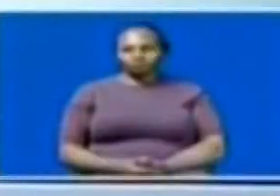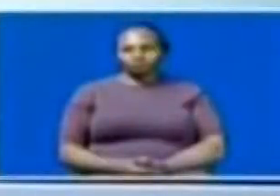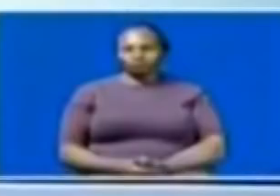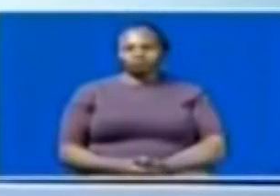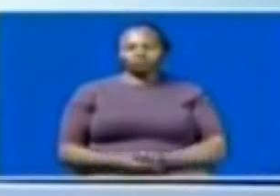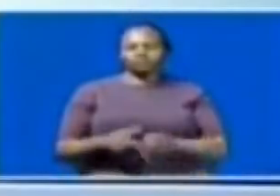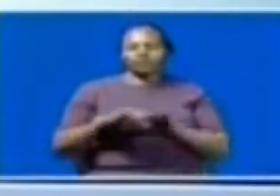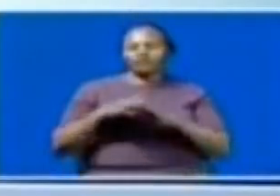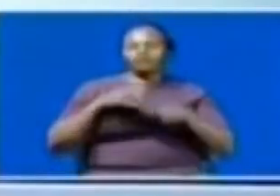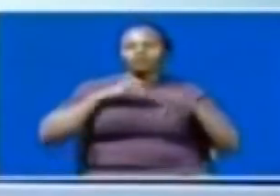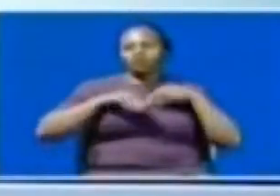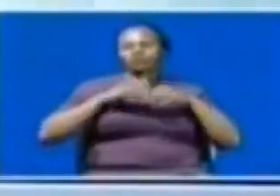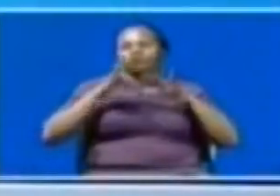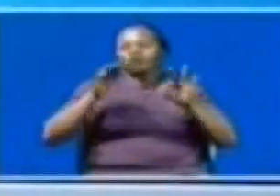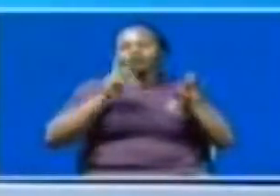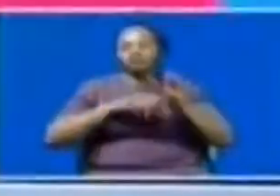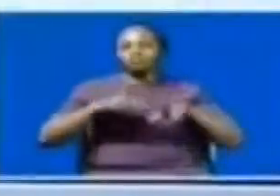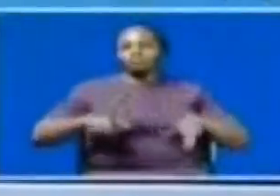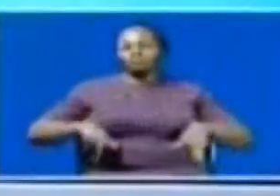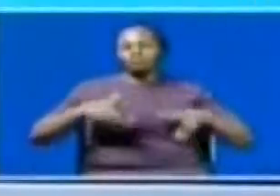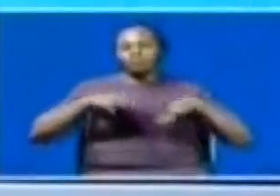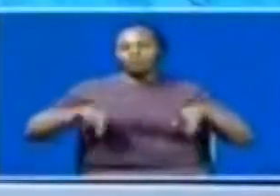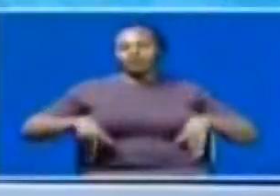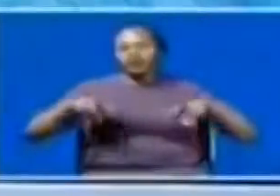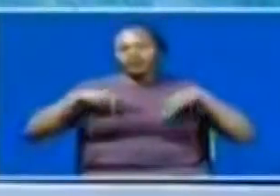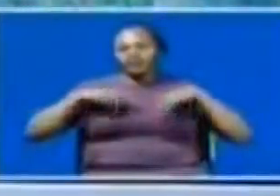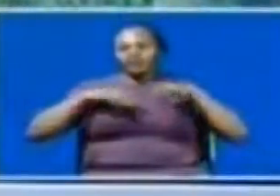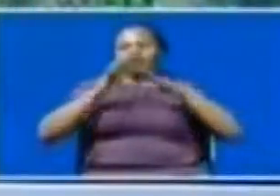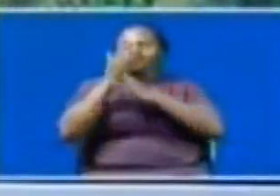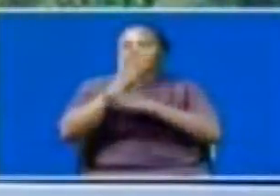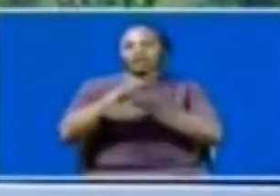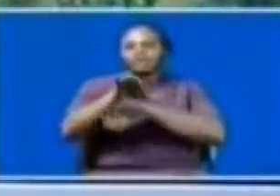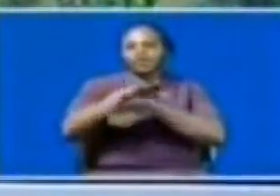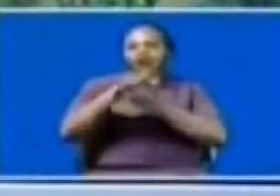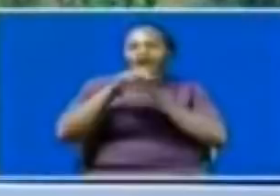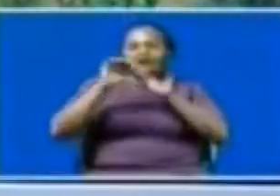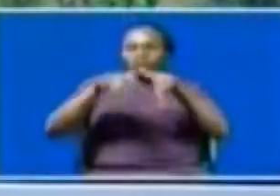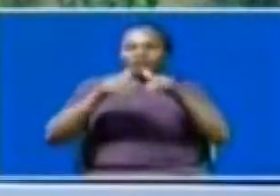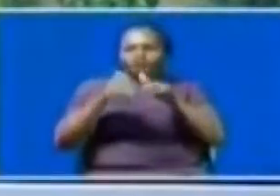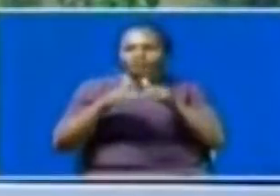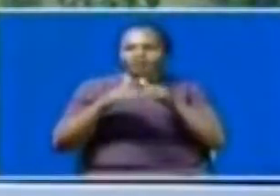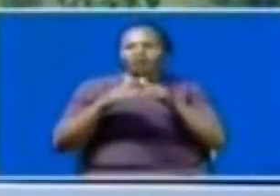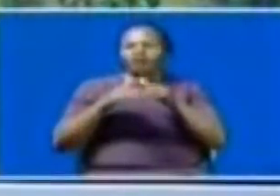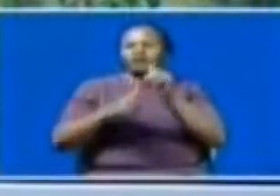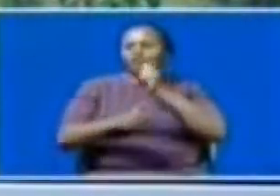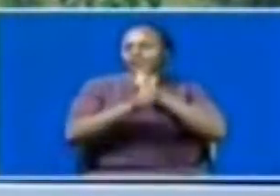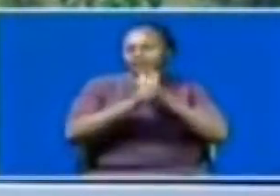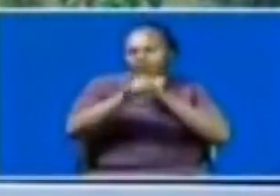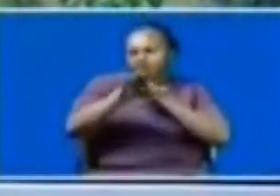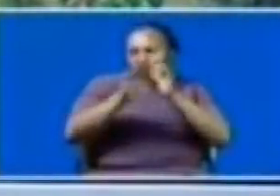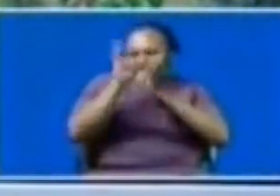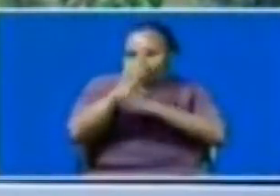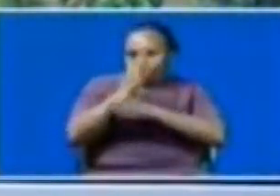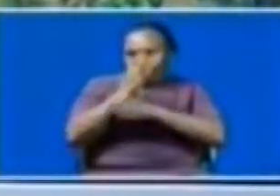For long time, people living near forested lands, notably farmers, have been regarded as a danger to the forest.